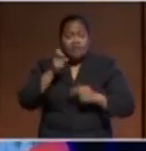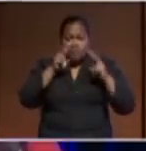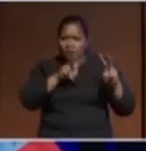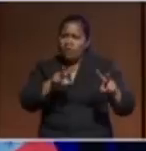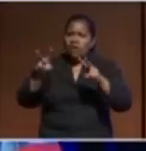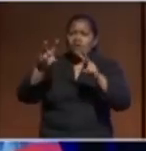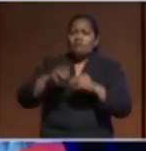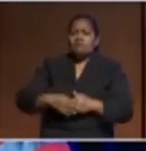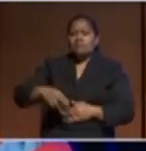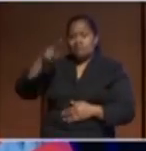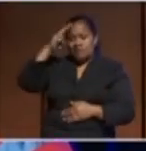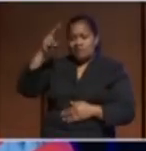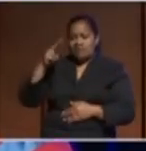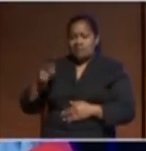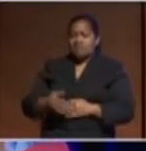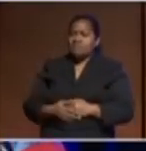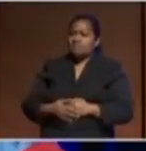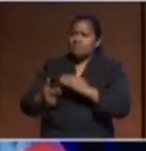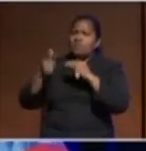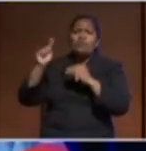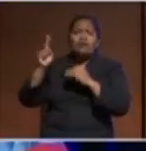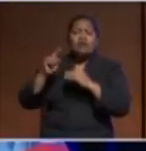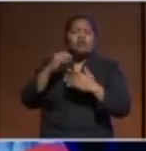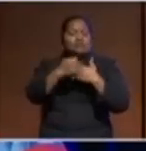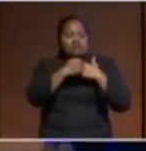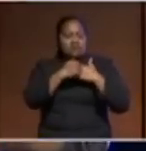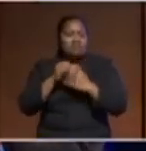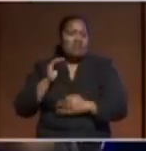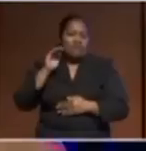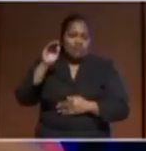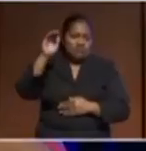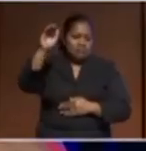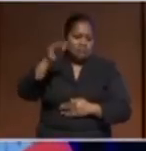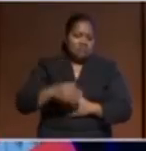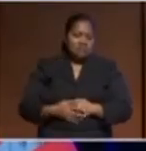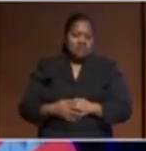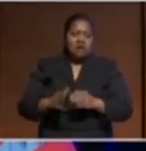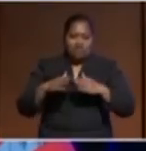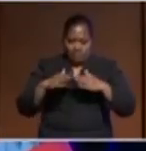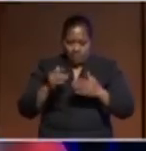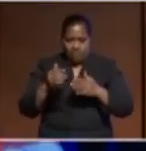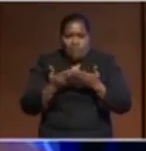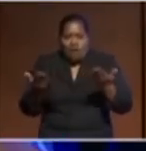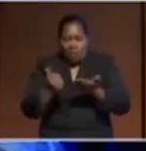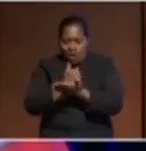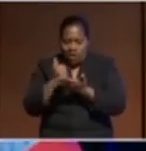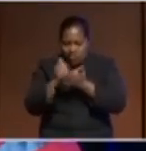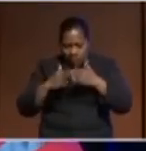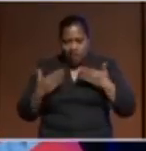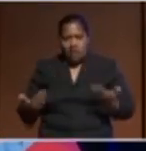in the national interest of everyone to save our future and to save the future generation by taking action now. So I hope that in the future,